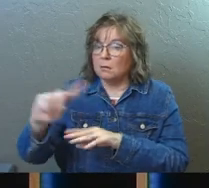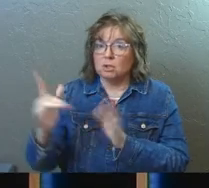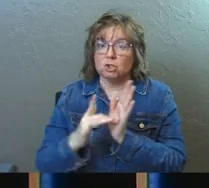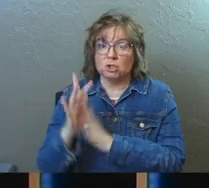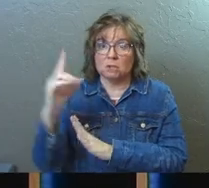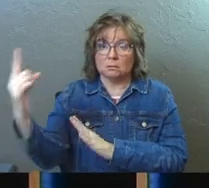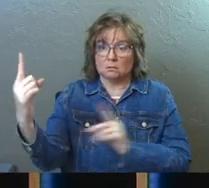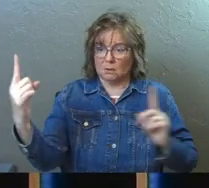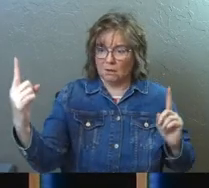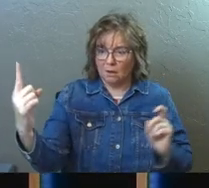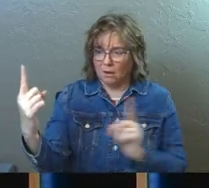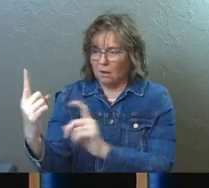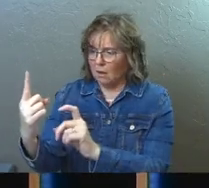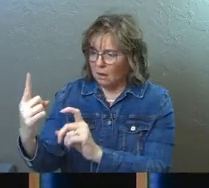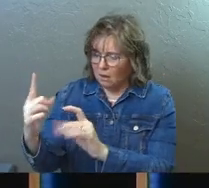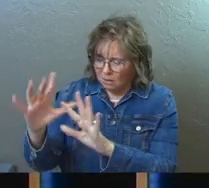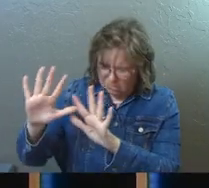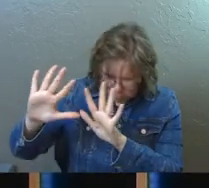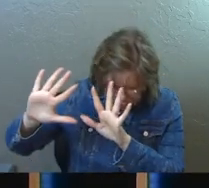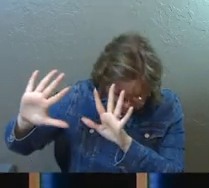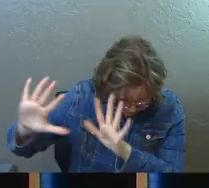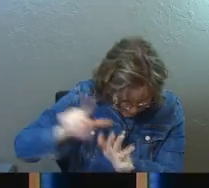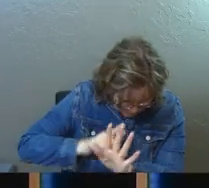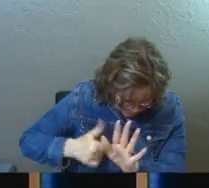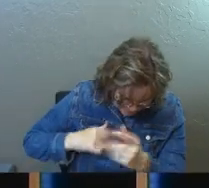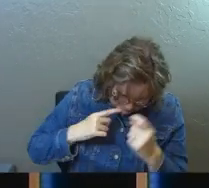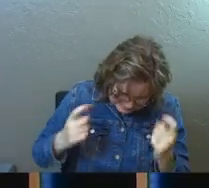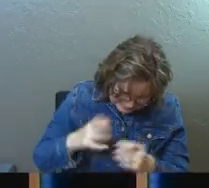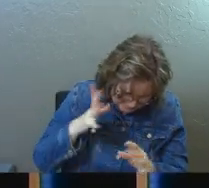front of Jesus and says, get away from me, Lord. I'm a sinful man.